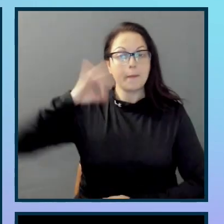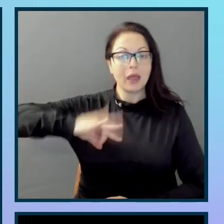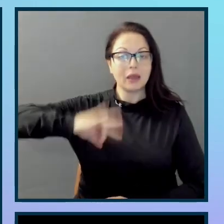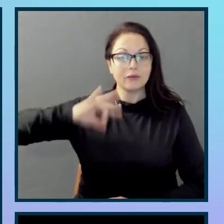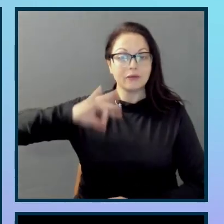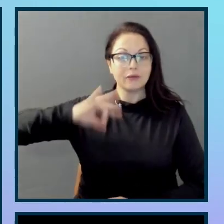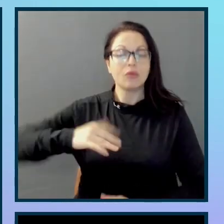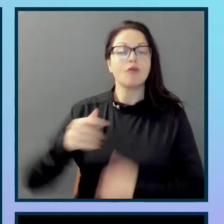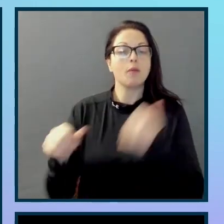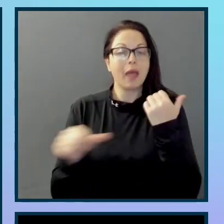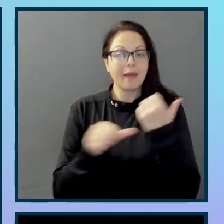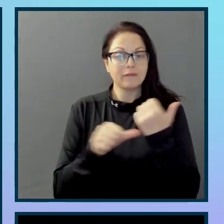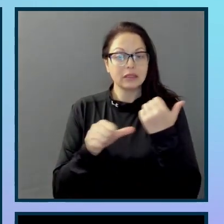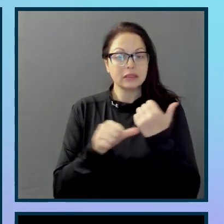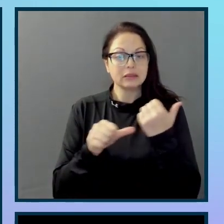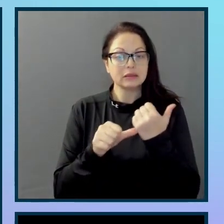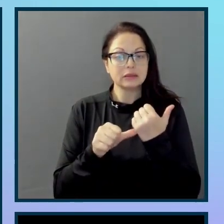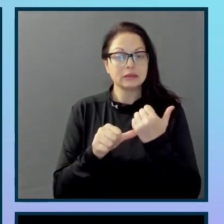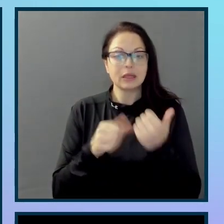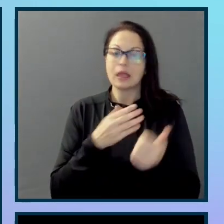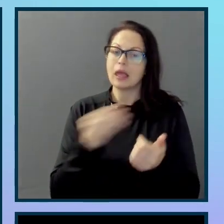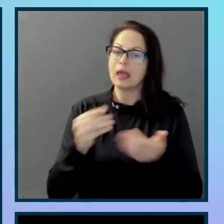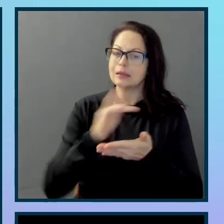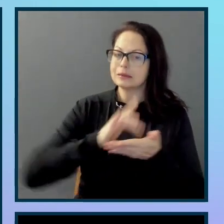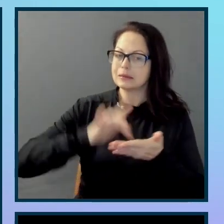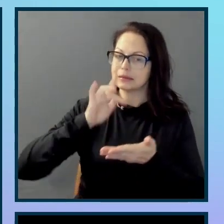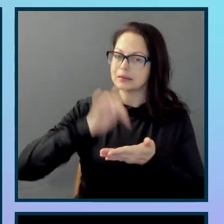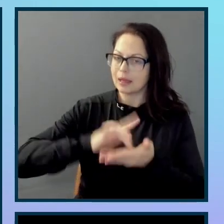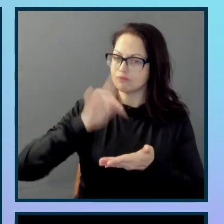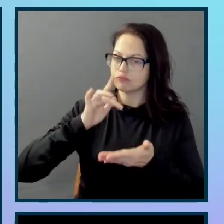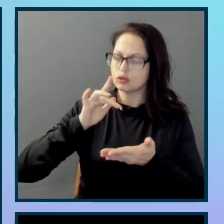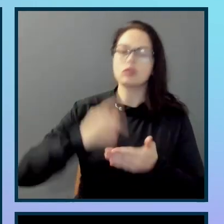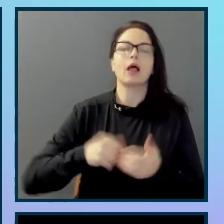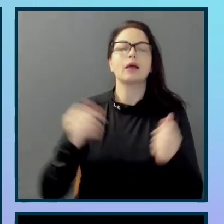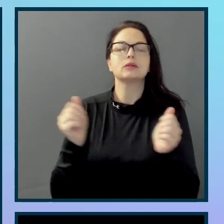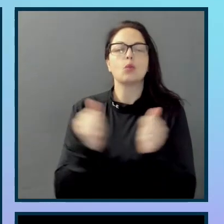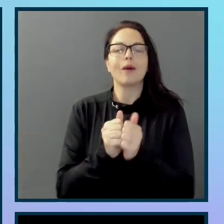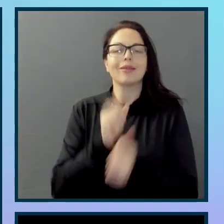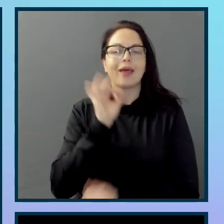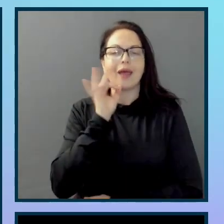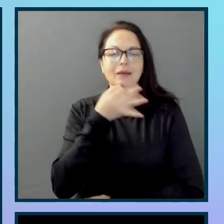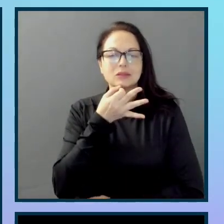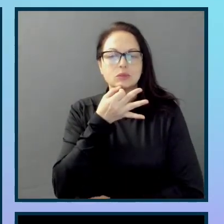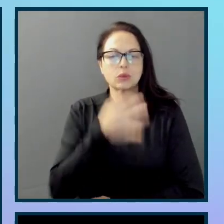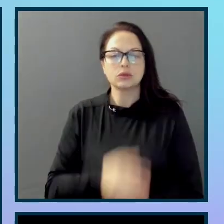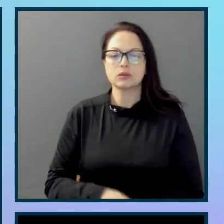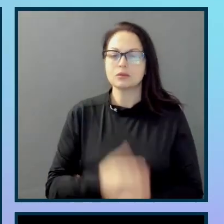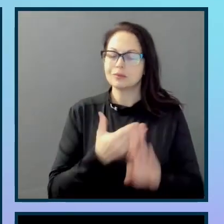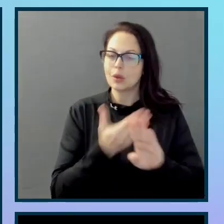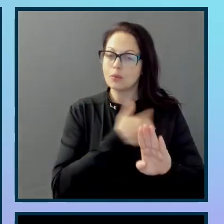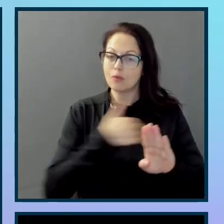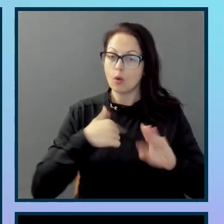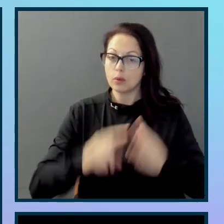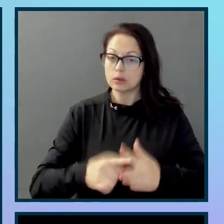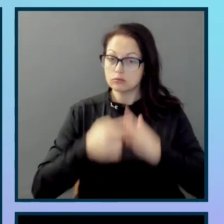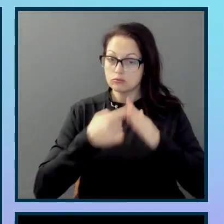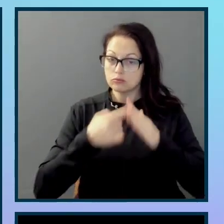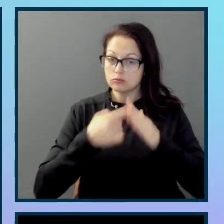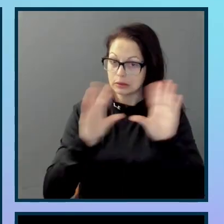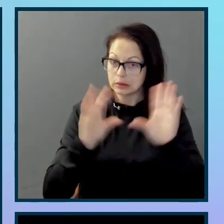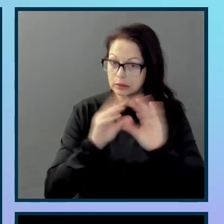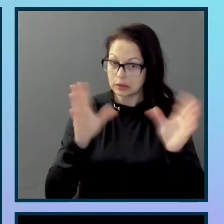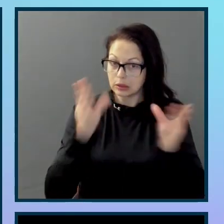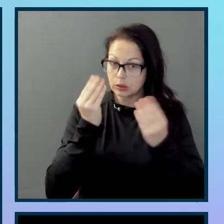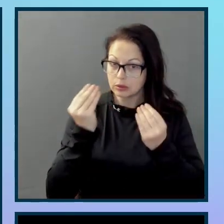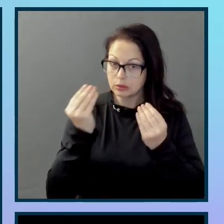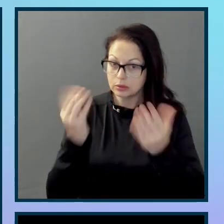advocates than a centralised yet siloed group of experts. Before we start though I should make it clear that there is no